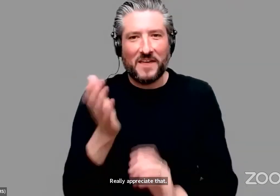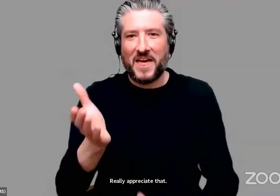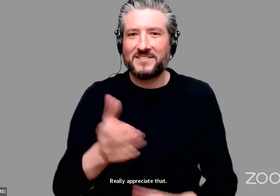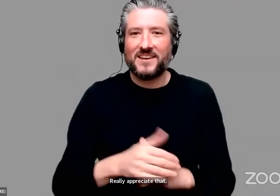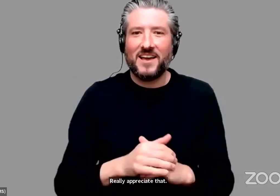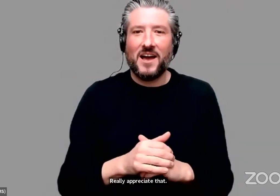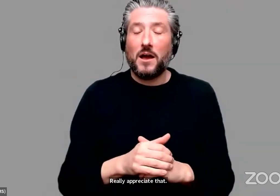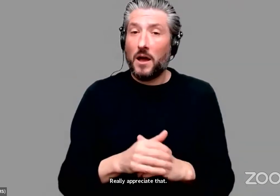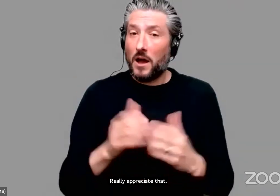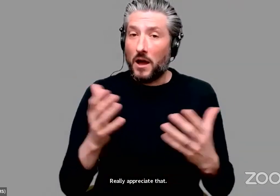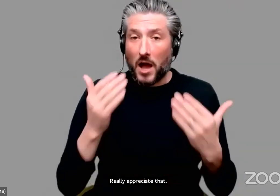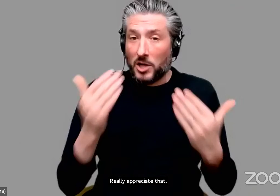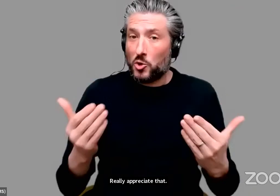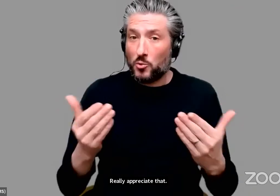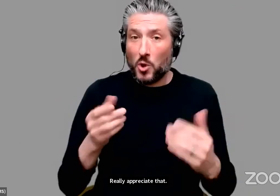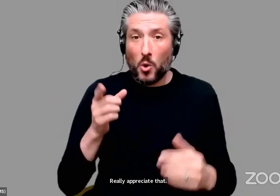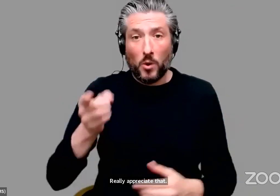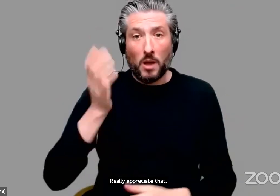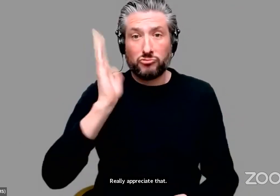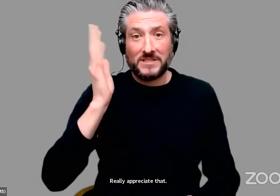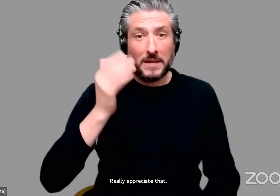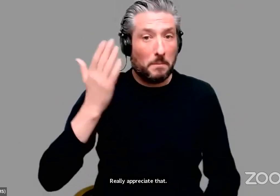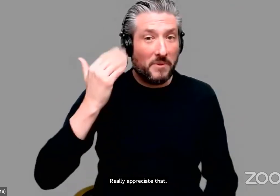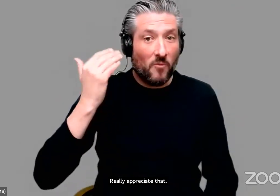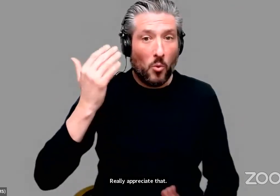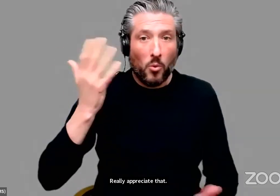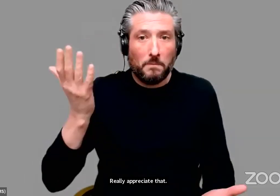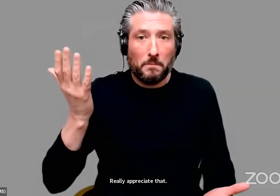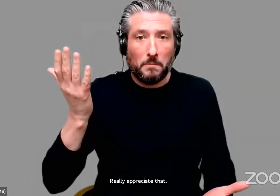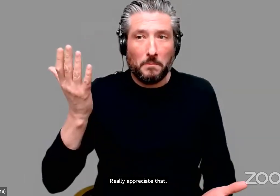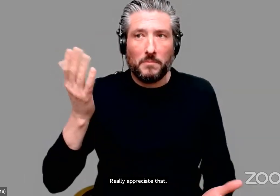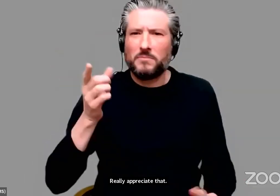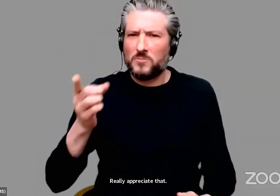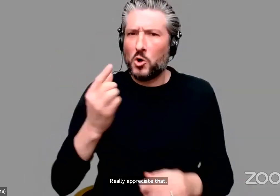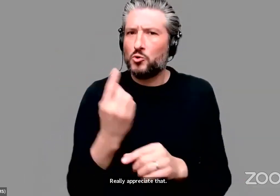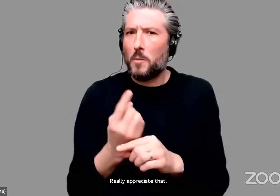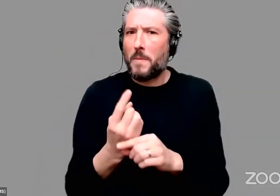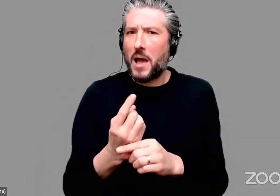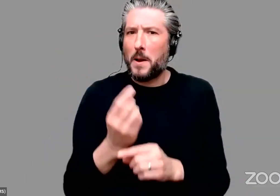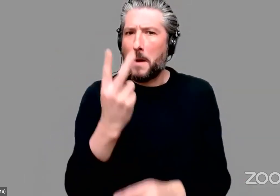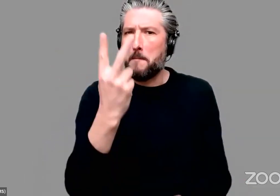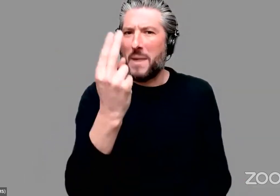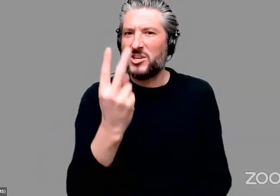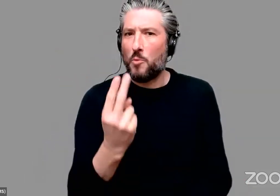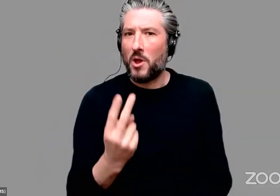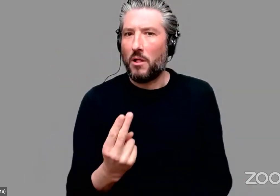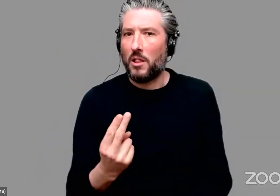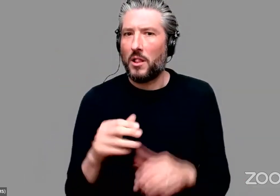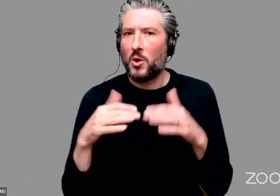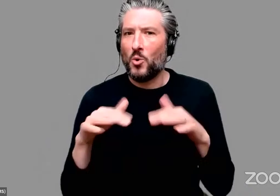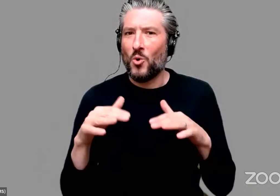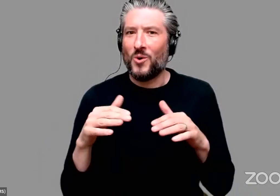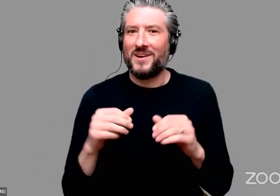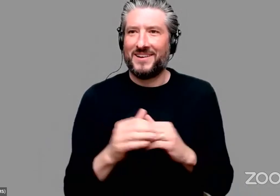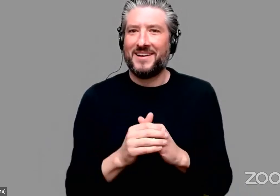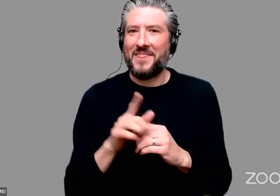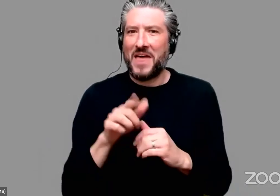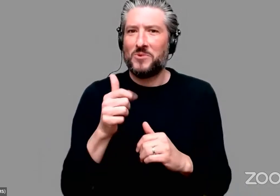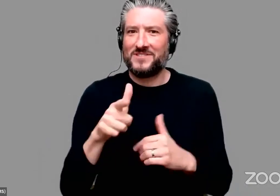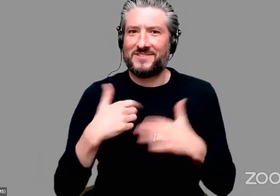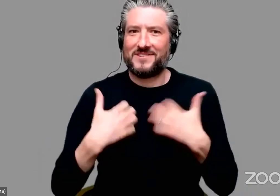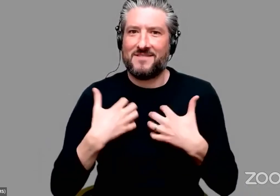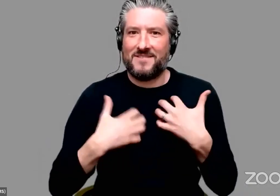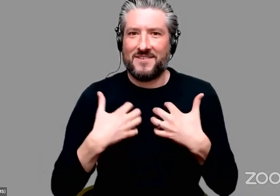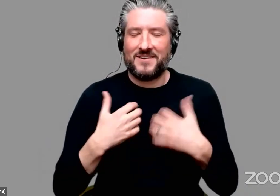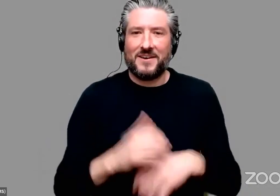presented that before, but the stuff on the, on the binomials on the, it was great on the Google book stuff. was really exciting. Oh, thank you.